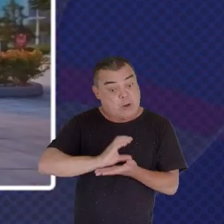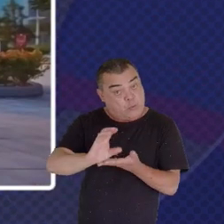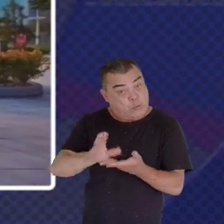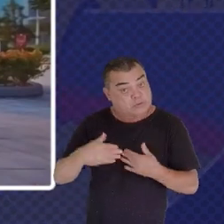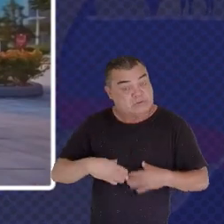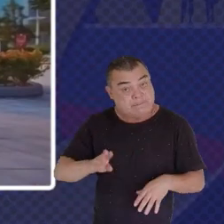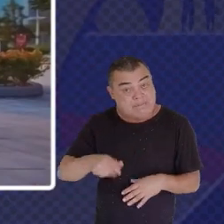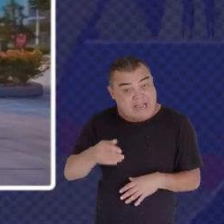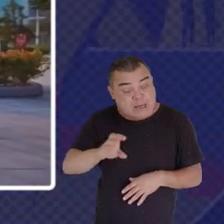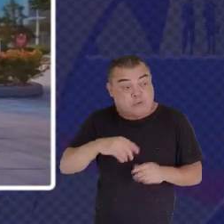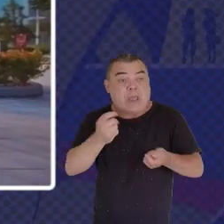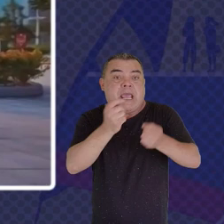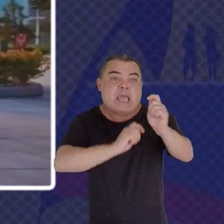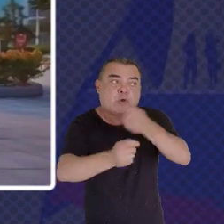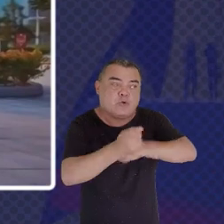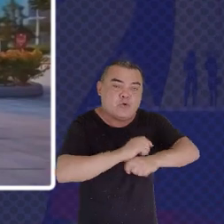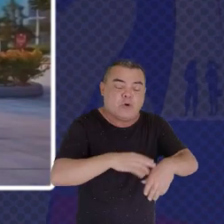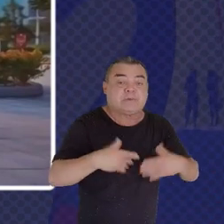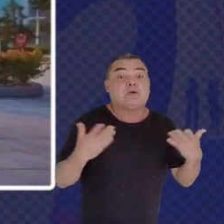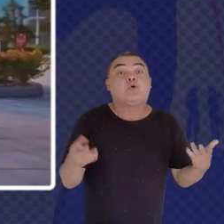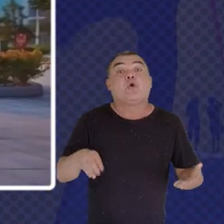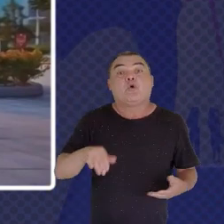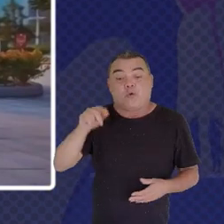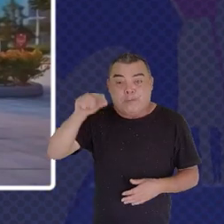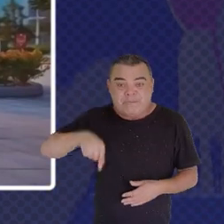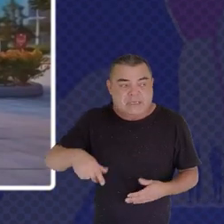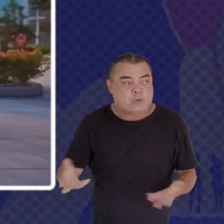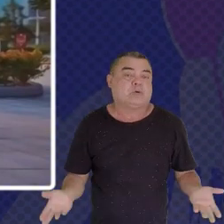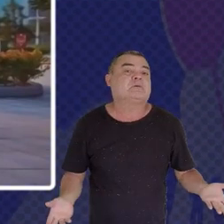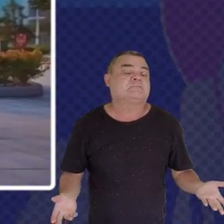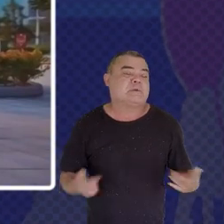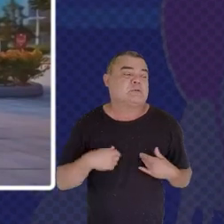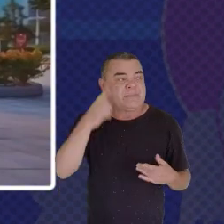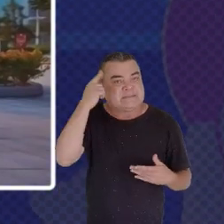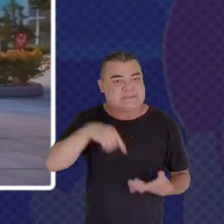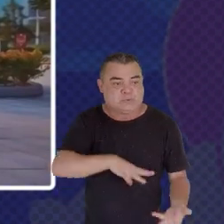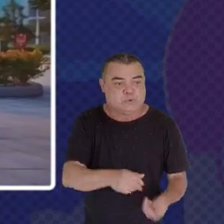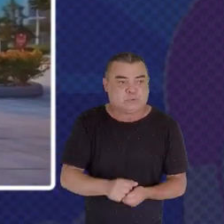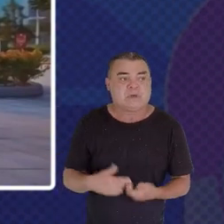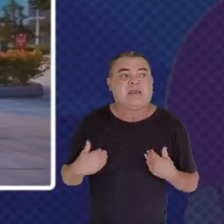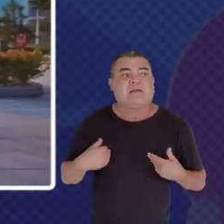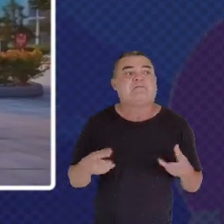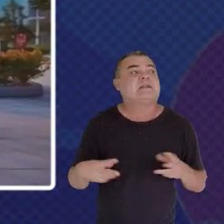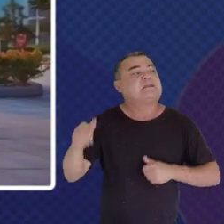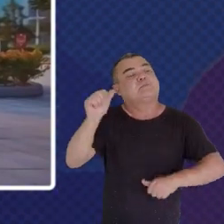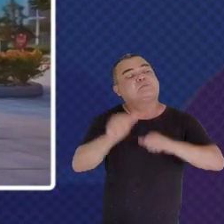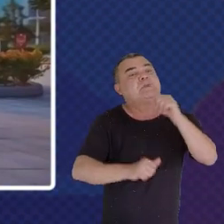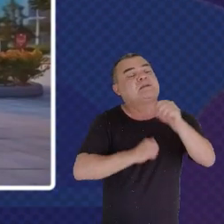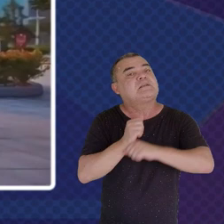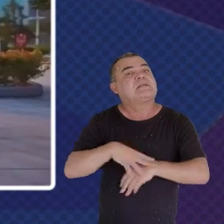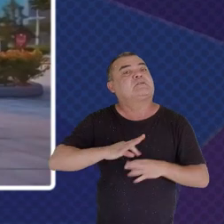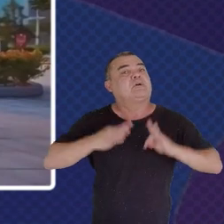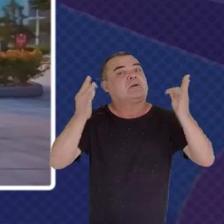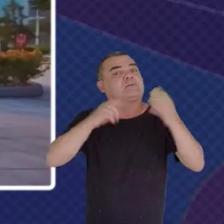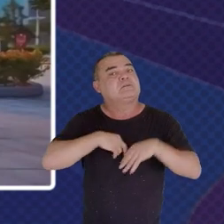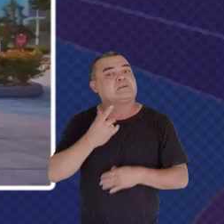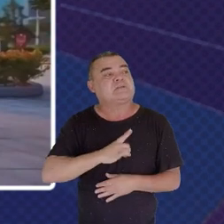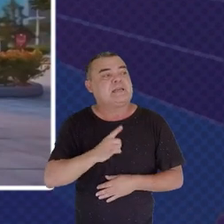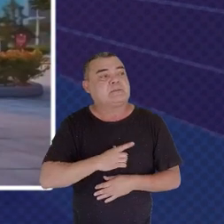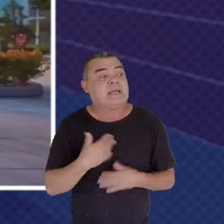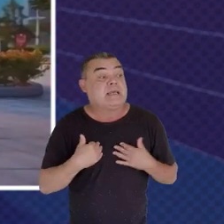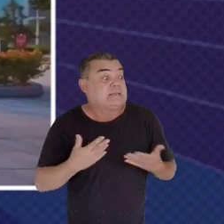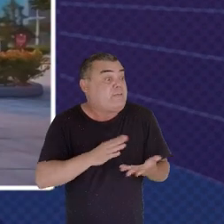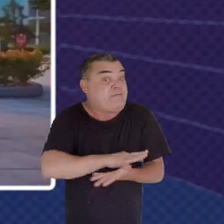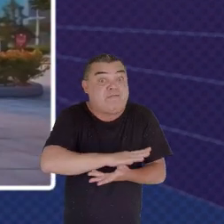what I find Is in this world Especially Given the technological shifts That we're all dealing with Actually there's a lot Of abundance out there